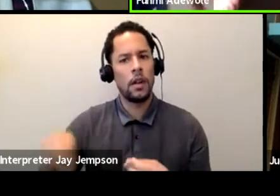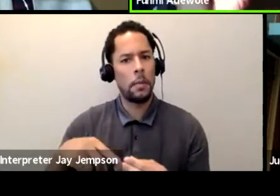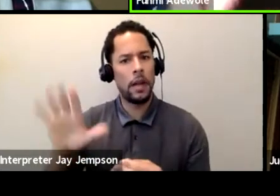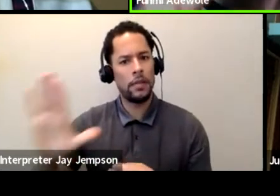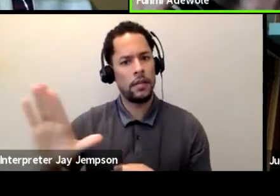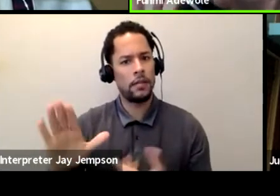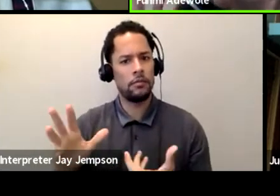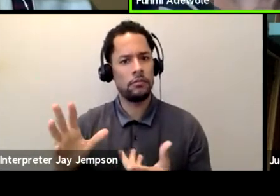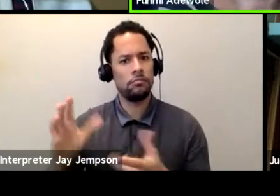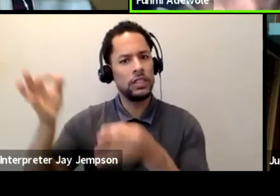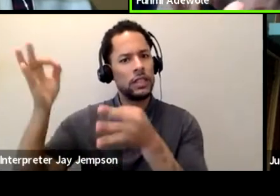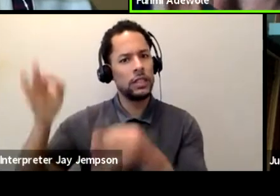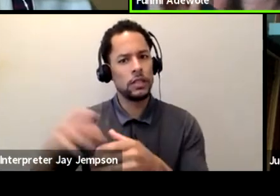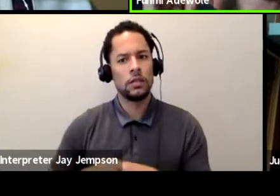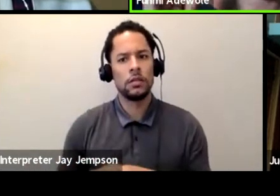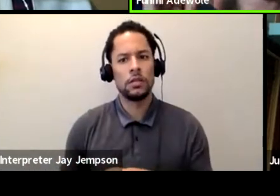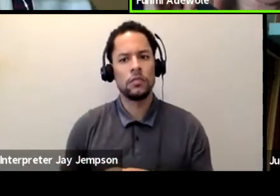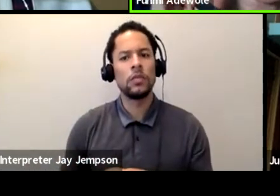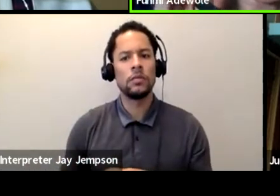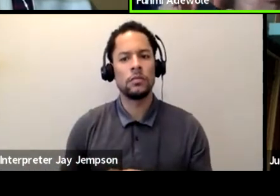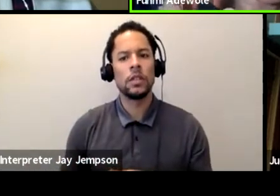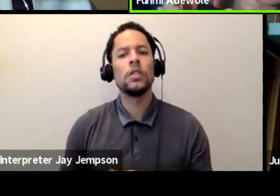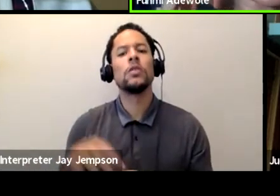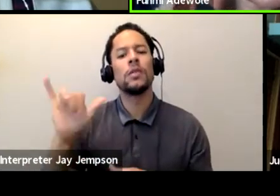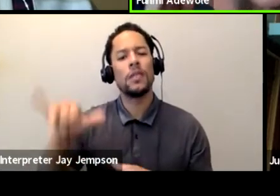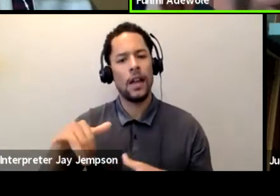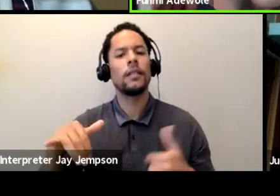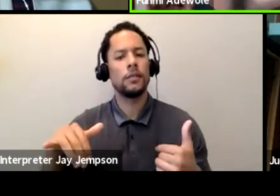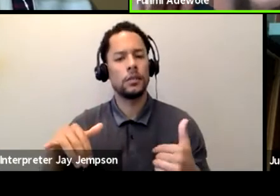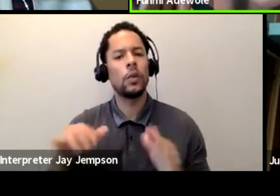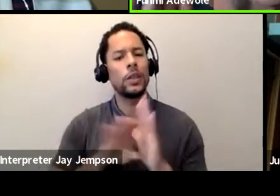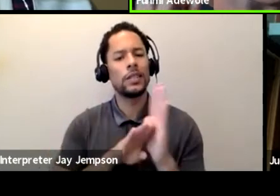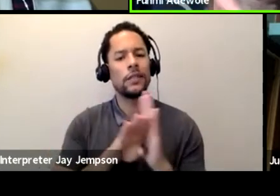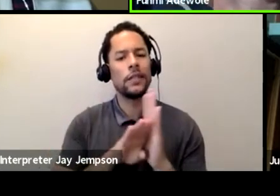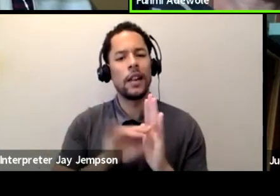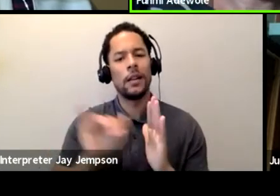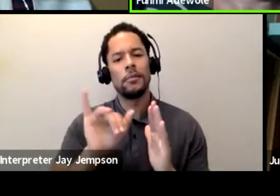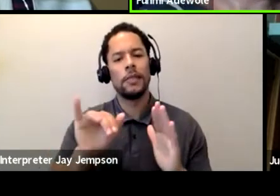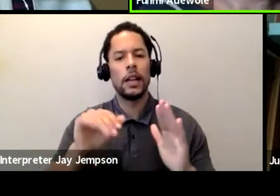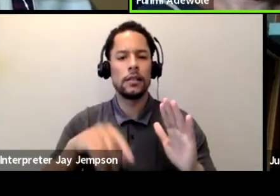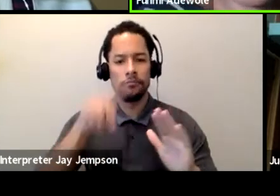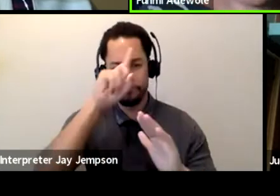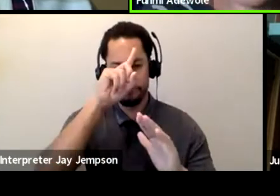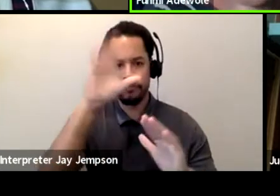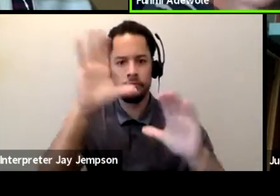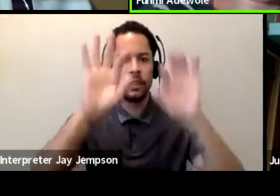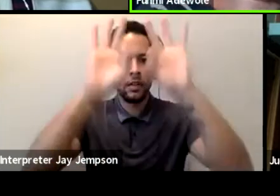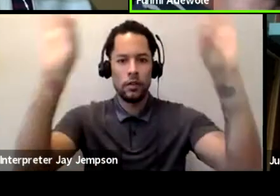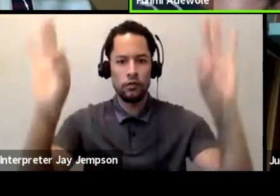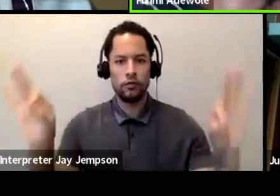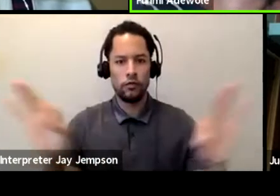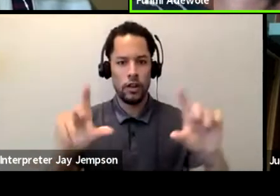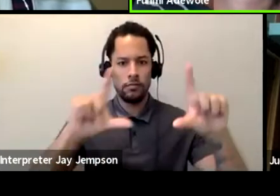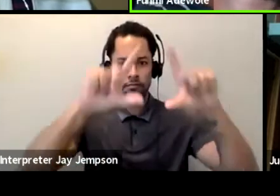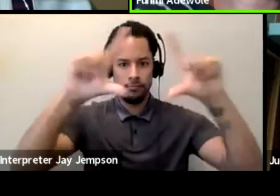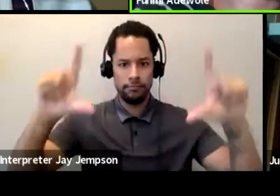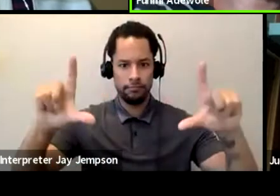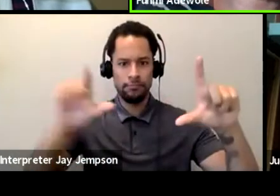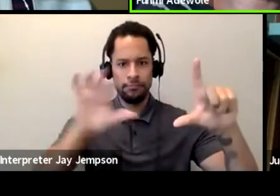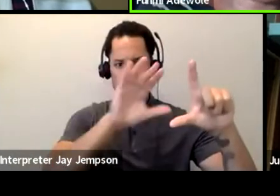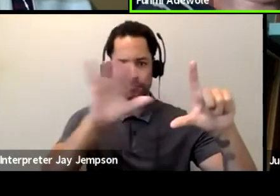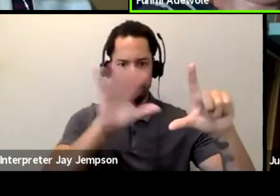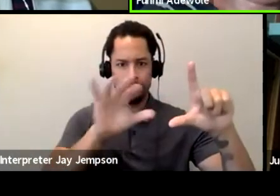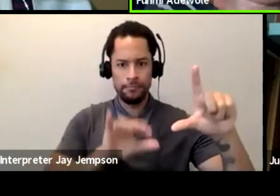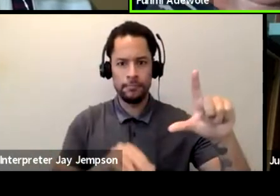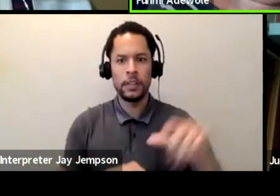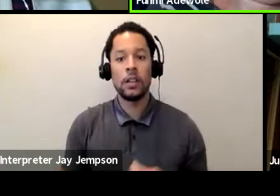So together we develop a frame as to what, what, where they're going forward. Most people, however, invite me in to